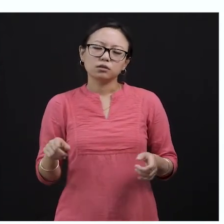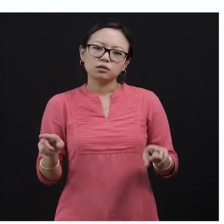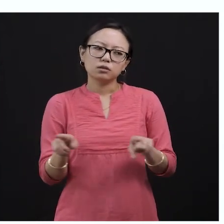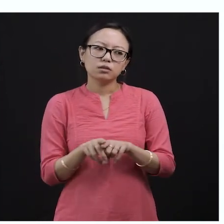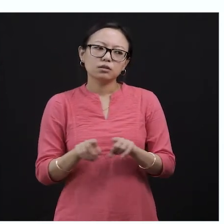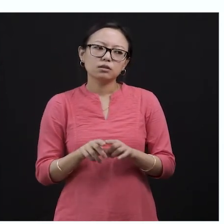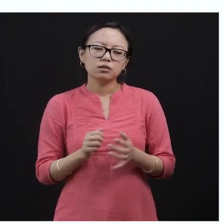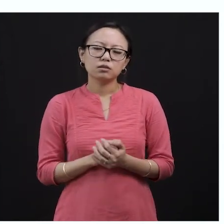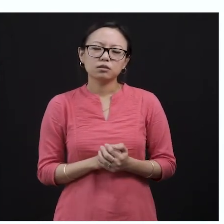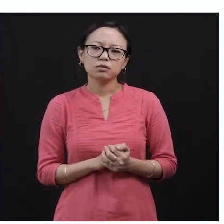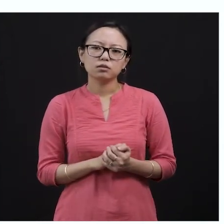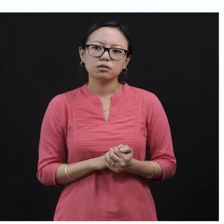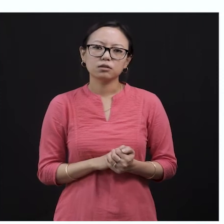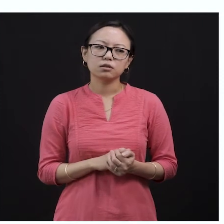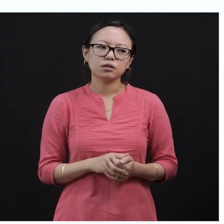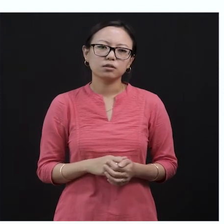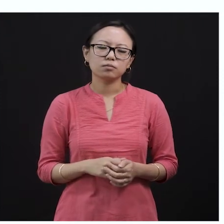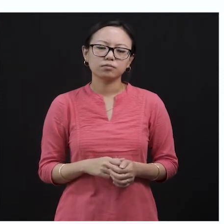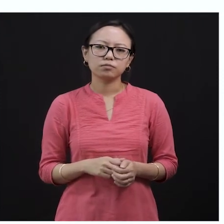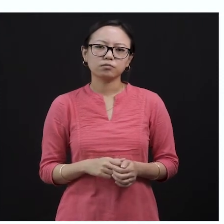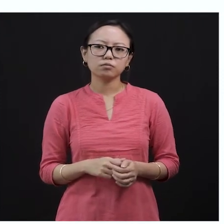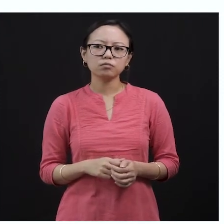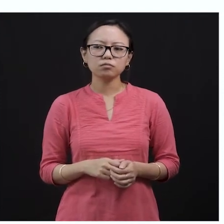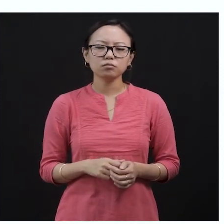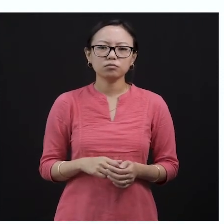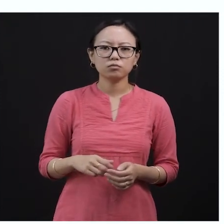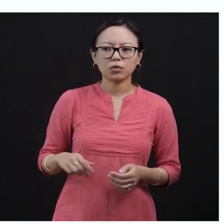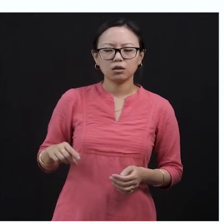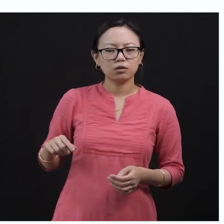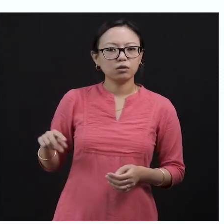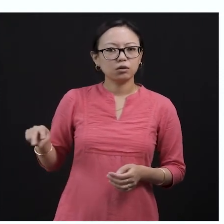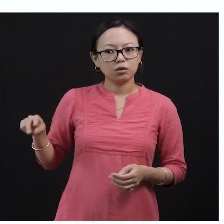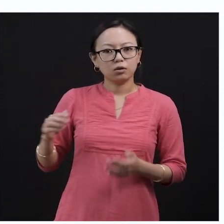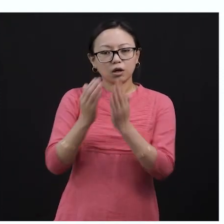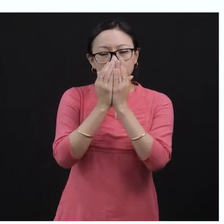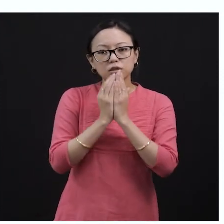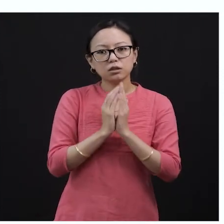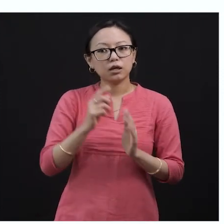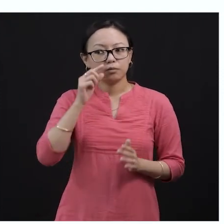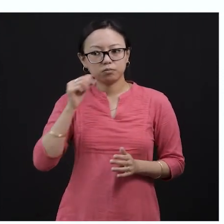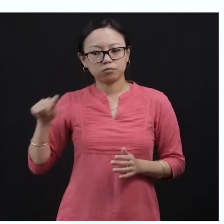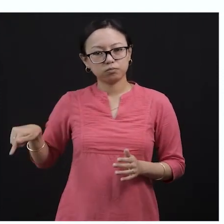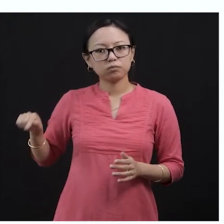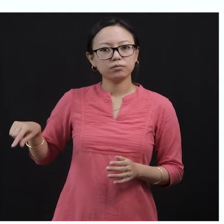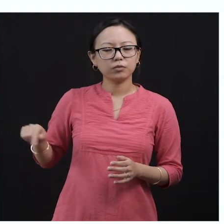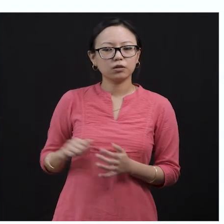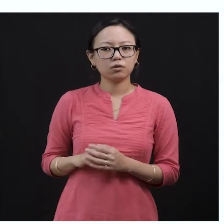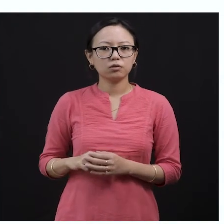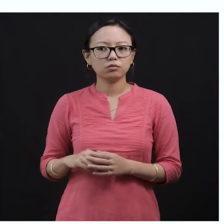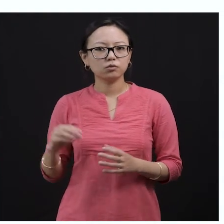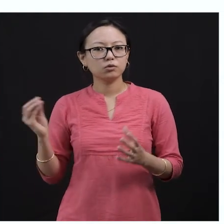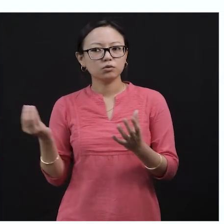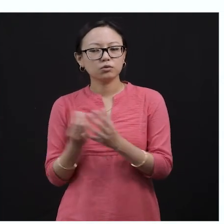began to trust, and the boy had won the trust and the heart of the squirrel, so they were very close. They would love to spend their